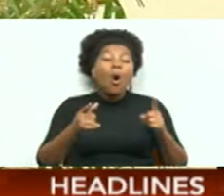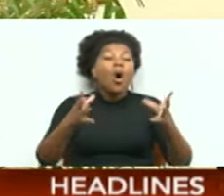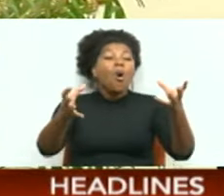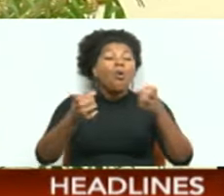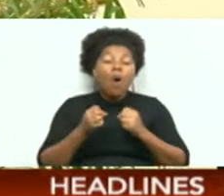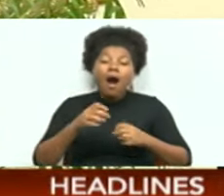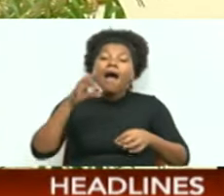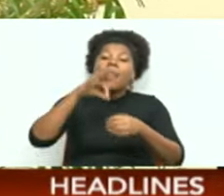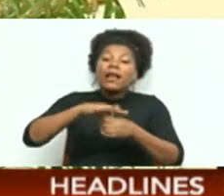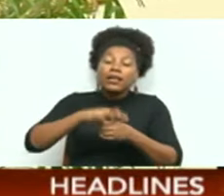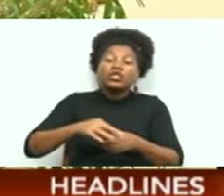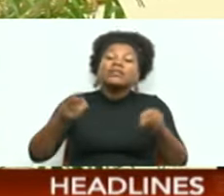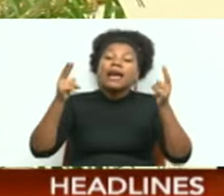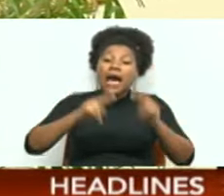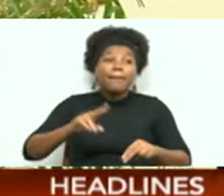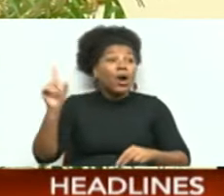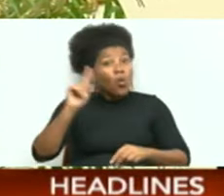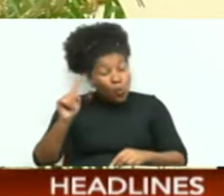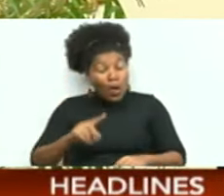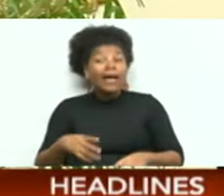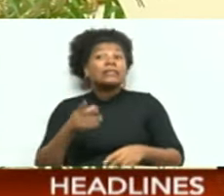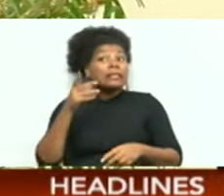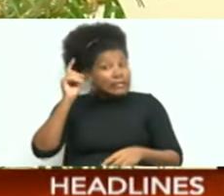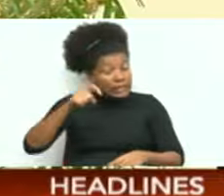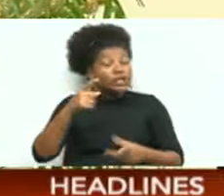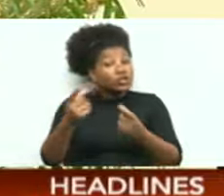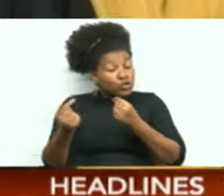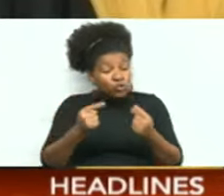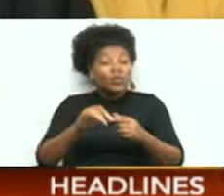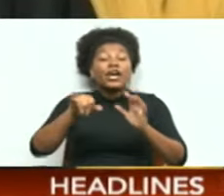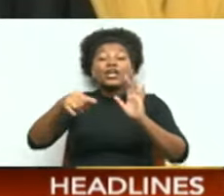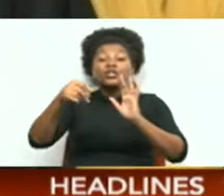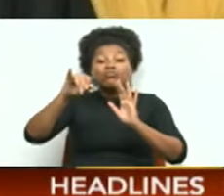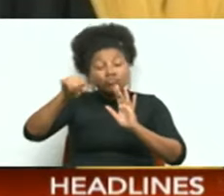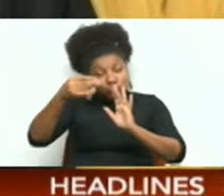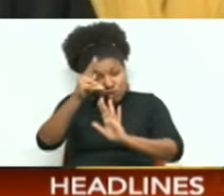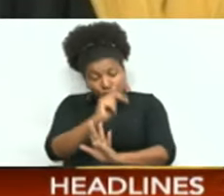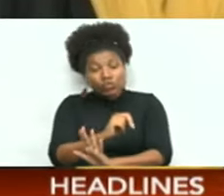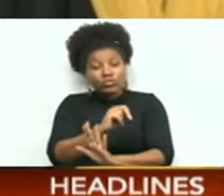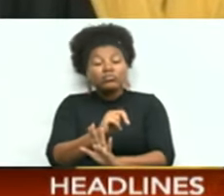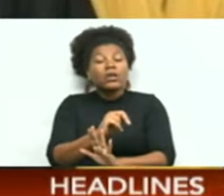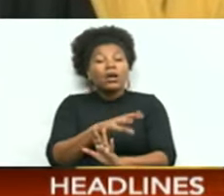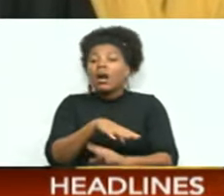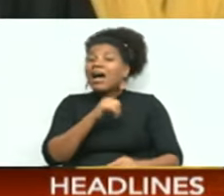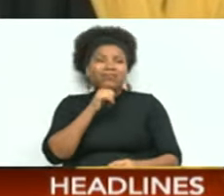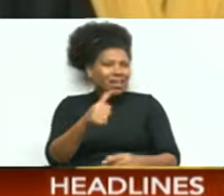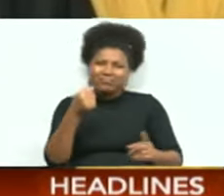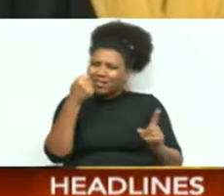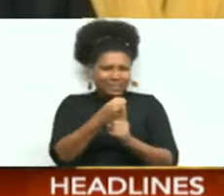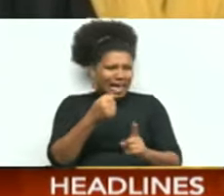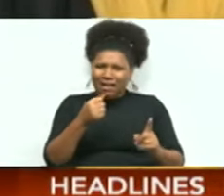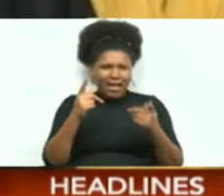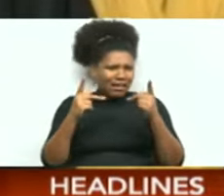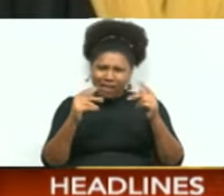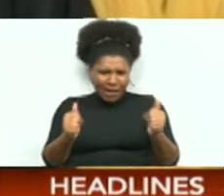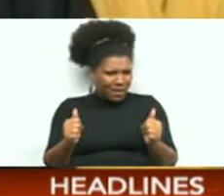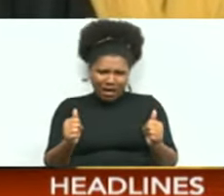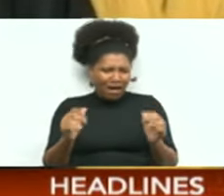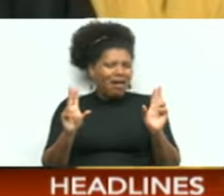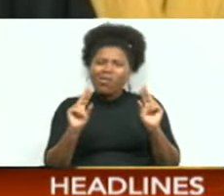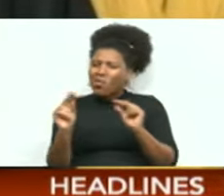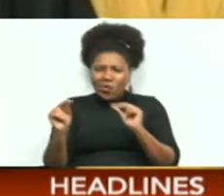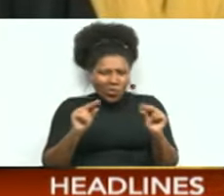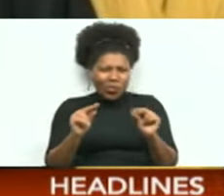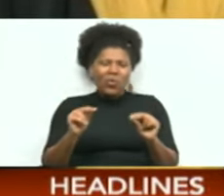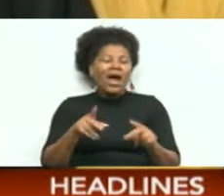to be held when it's constitutionally due in June was a measured statement and not a vociferous attack on Passat-Bissessa, as is